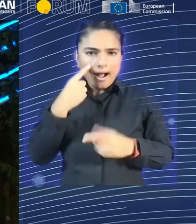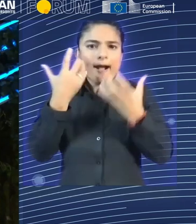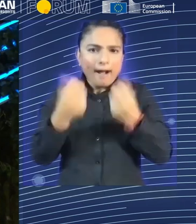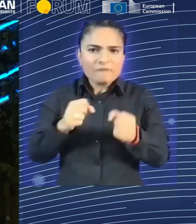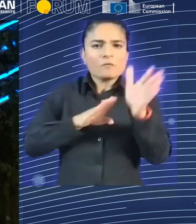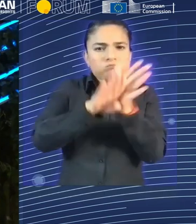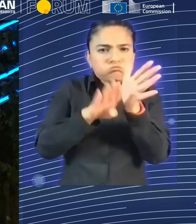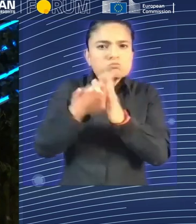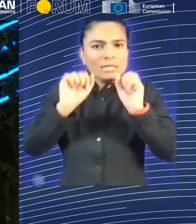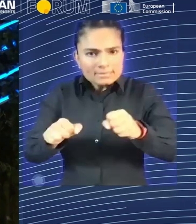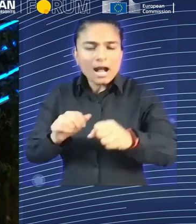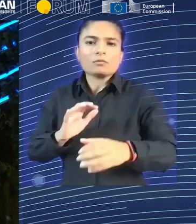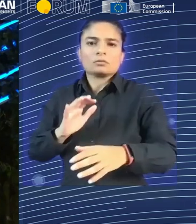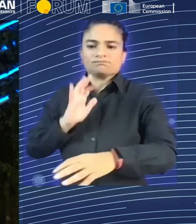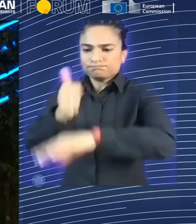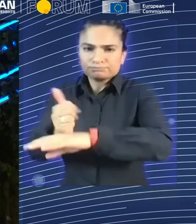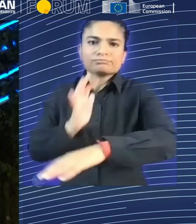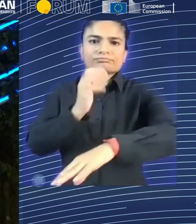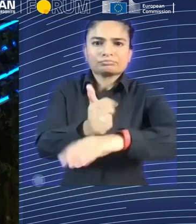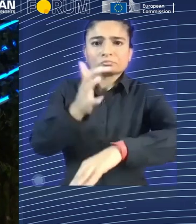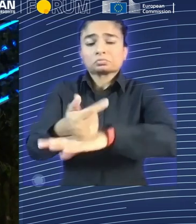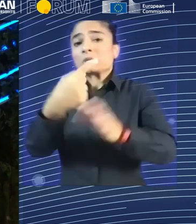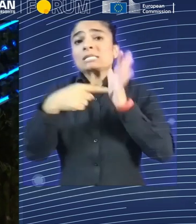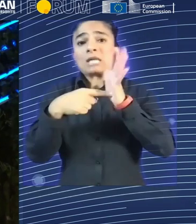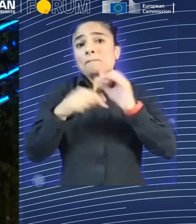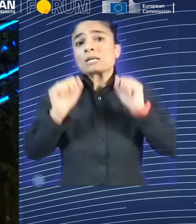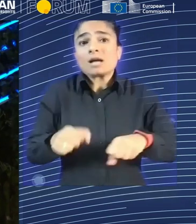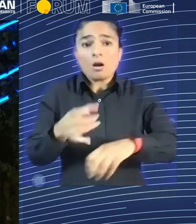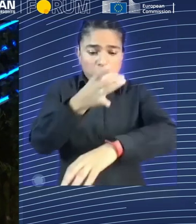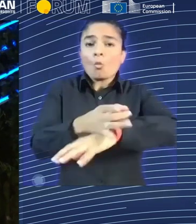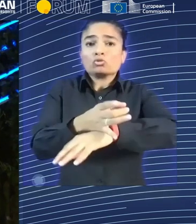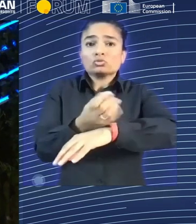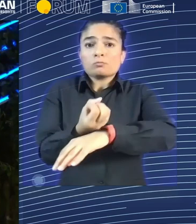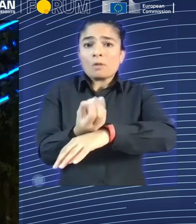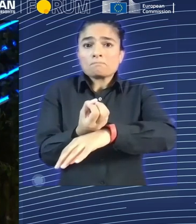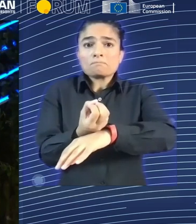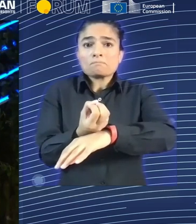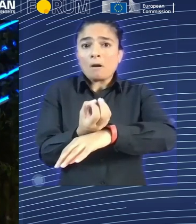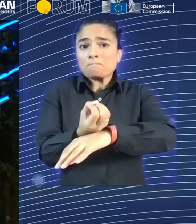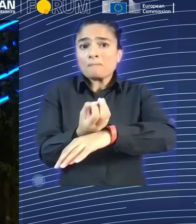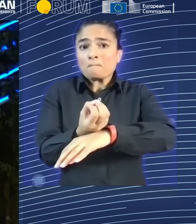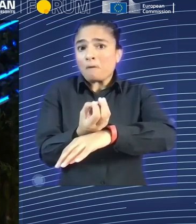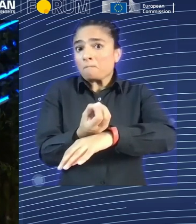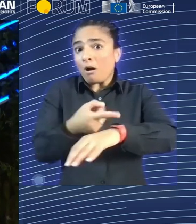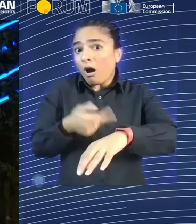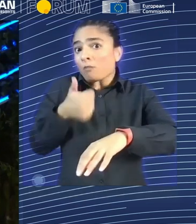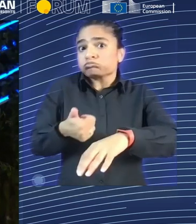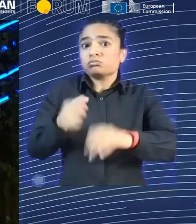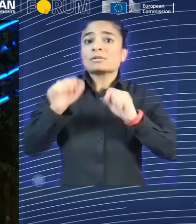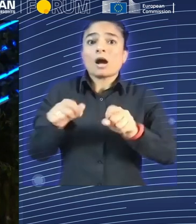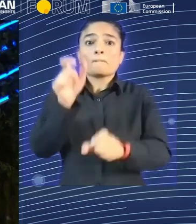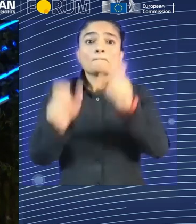identified earlier and the patient can be dealt with quicker and looked after. And that means that